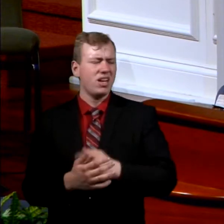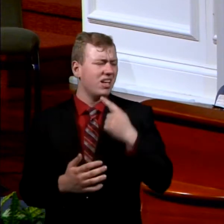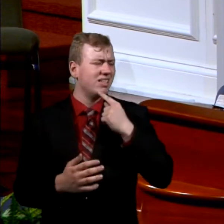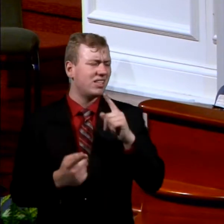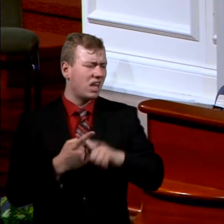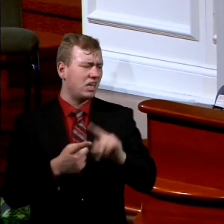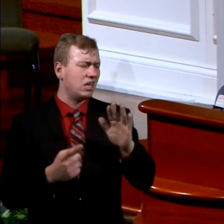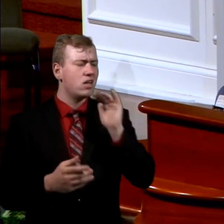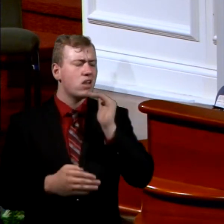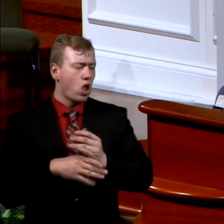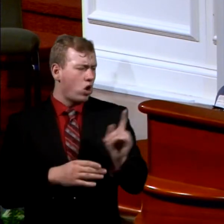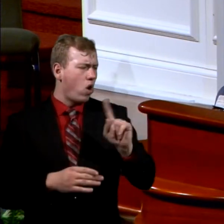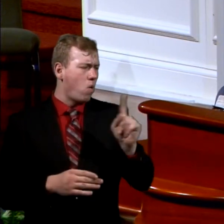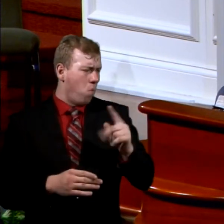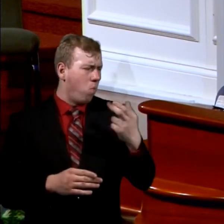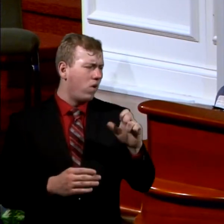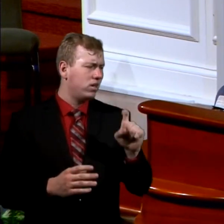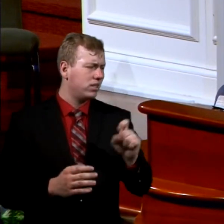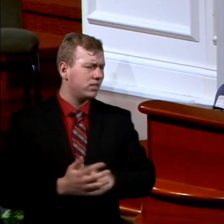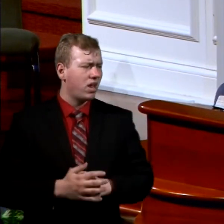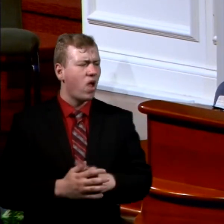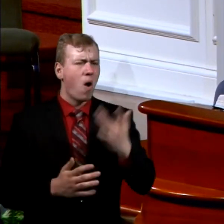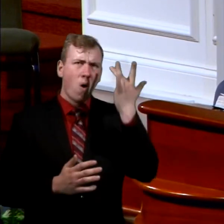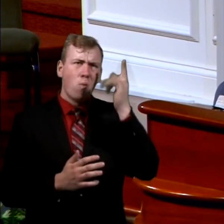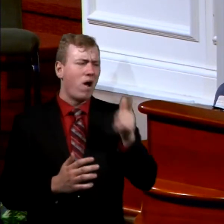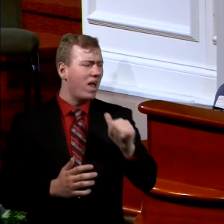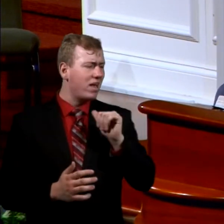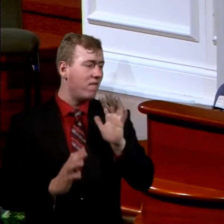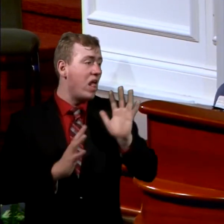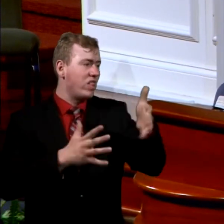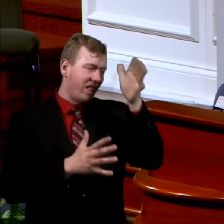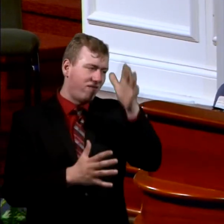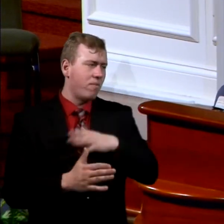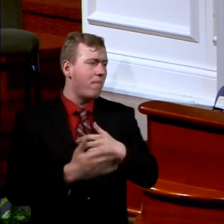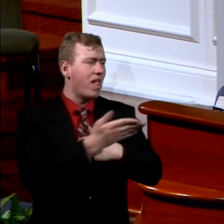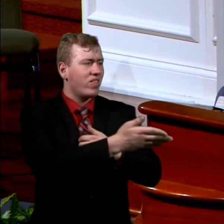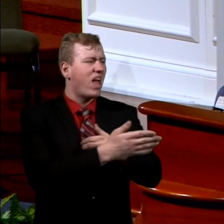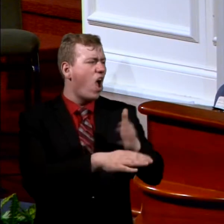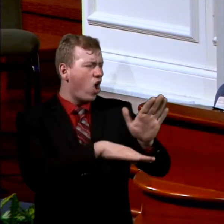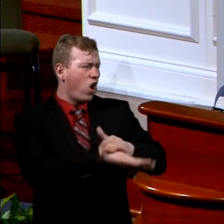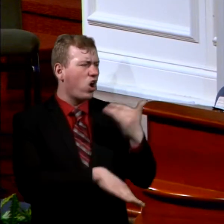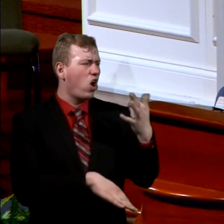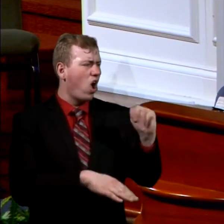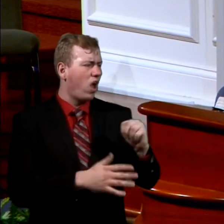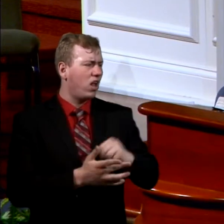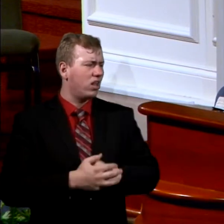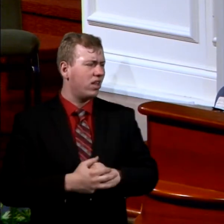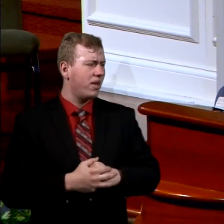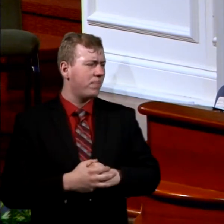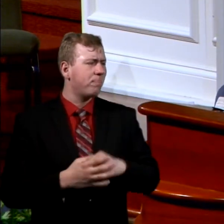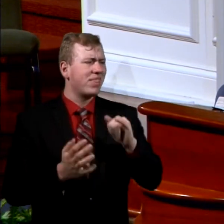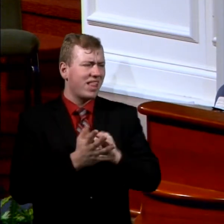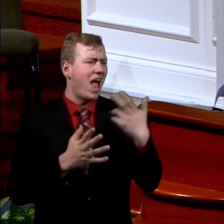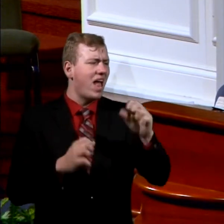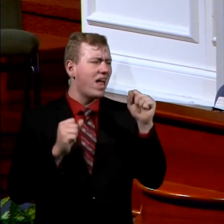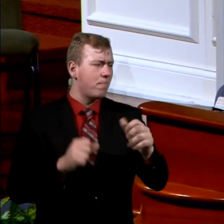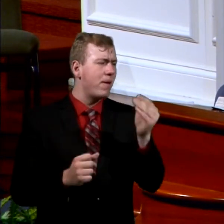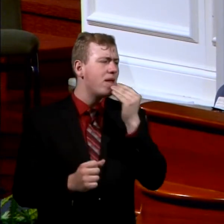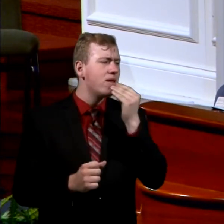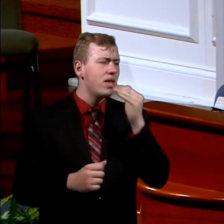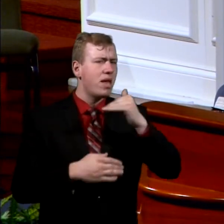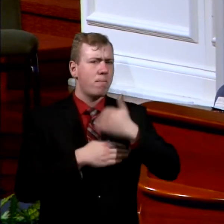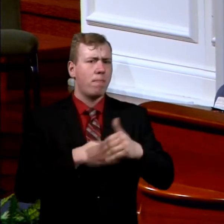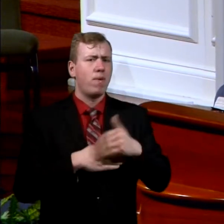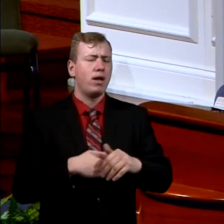his daughters, And where is he? And why is it that ye have left the man? Call him that he may eat bread.